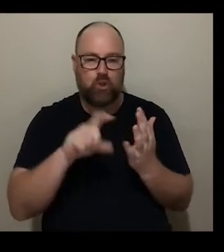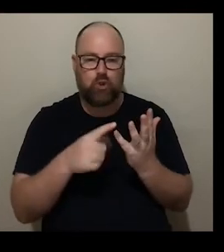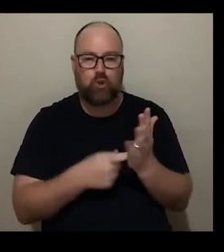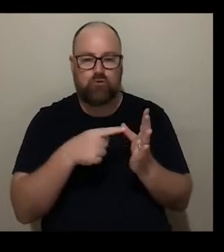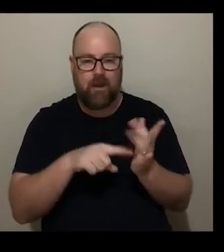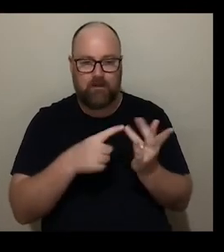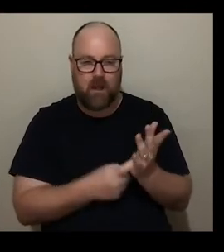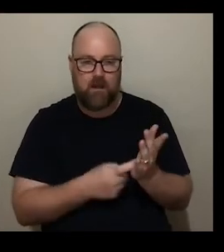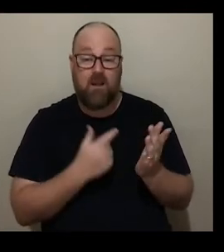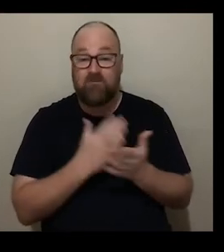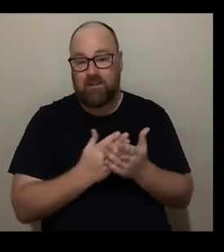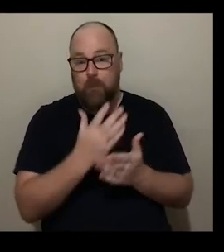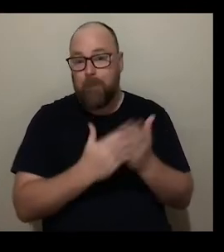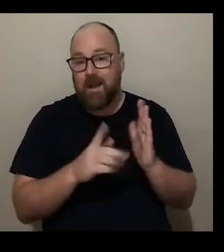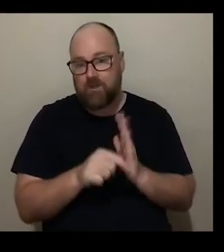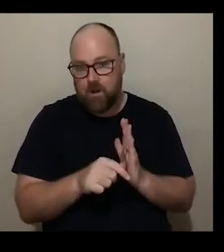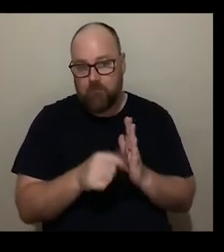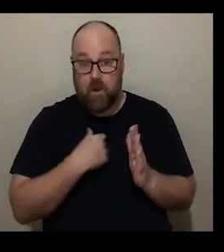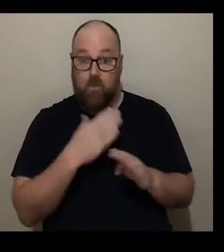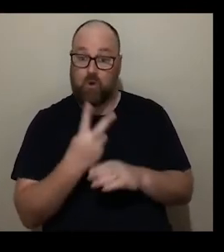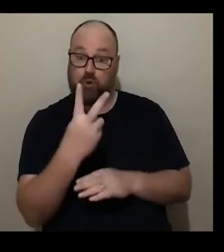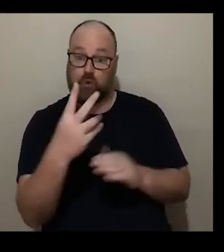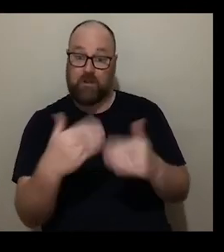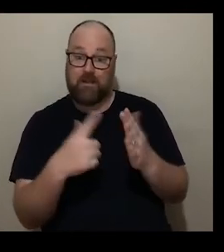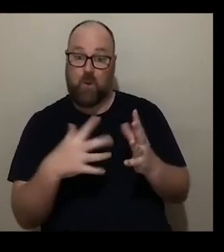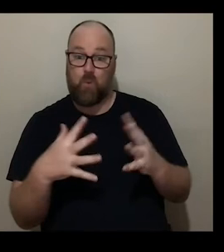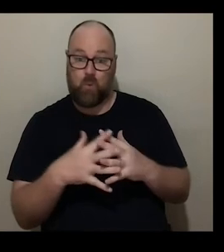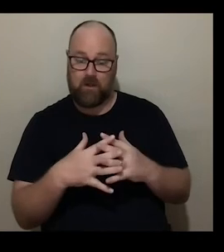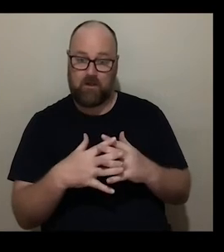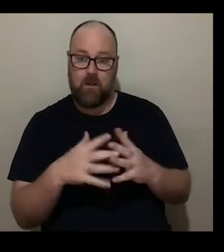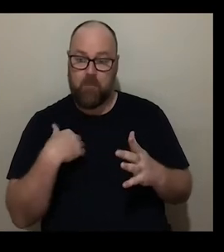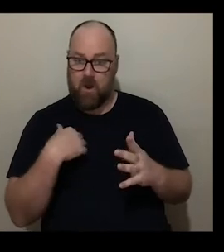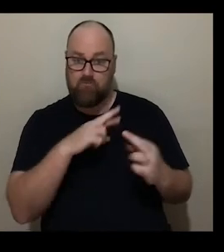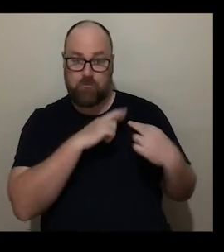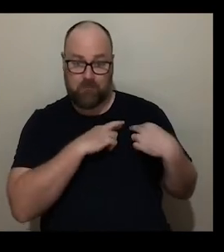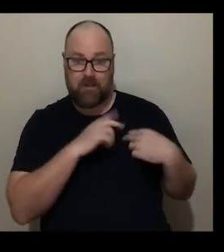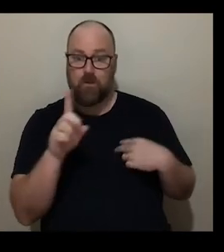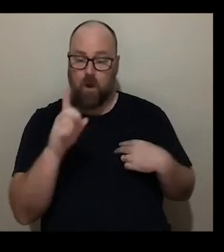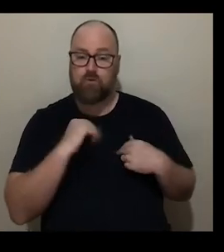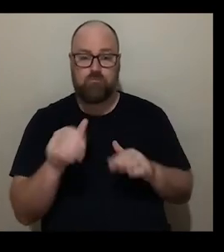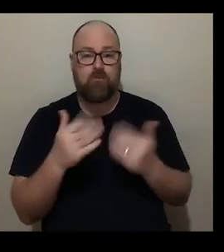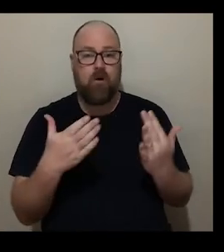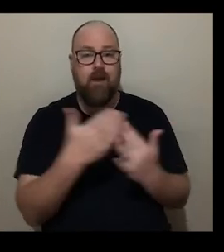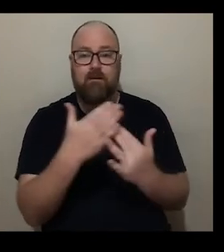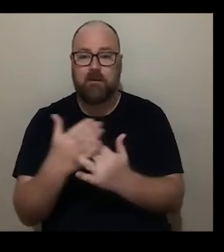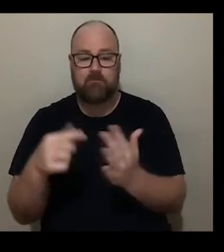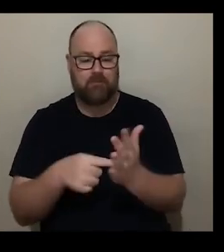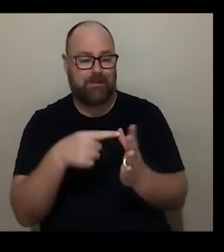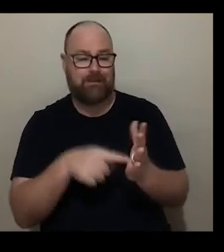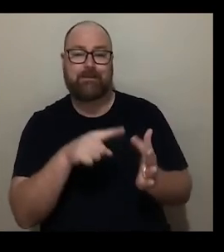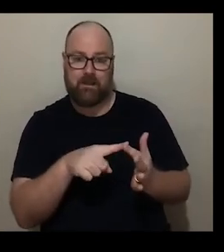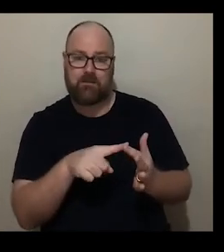role i work two days a week and my responsibility and remit is to deliver access programs across tate modern